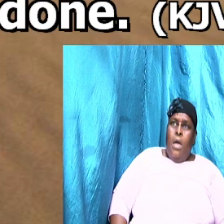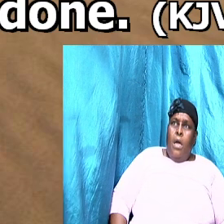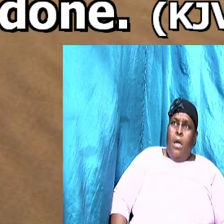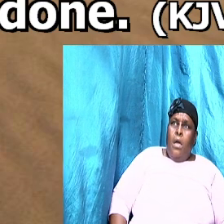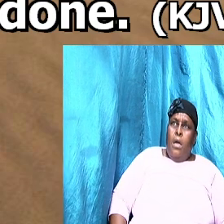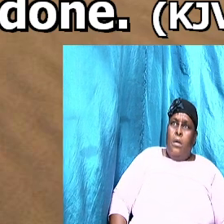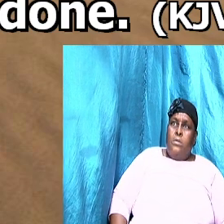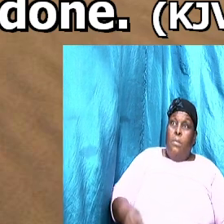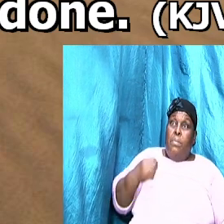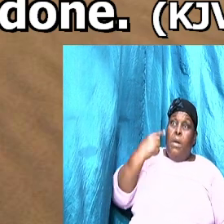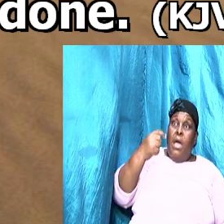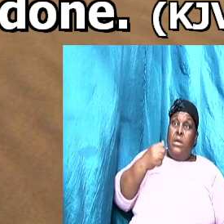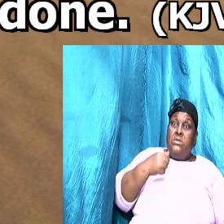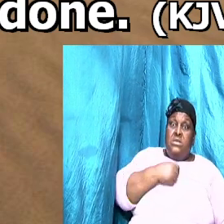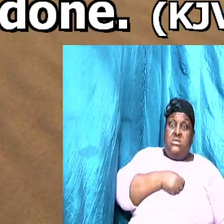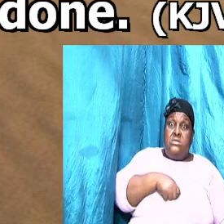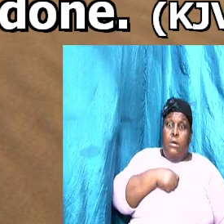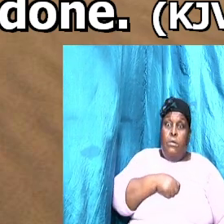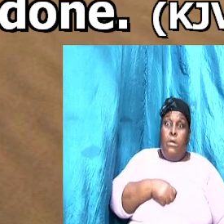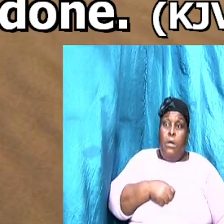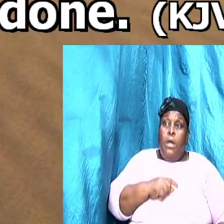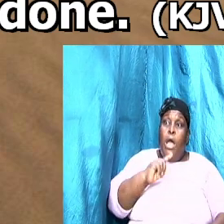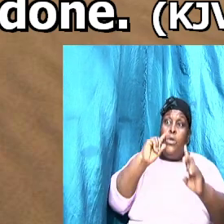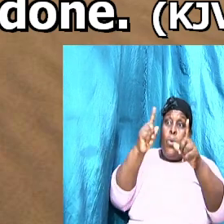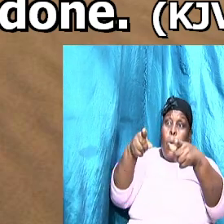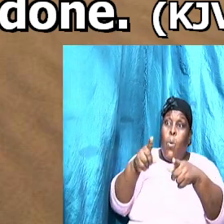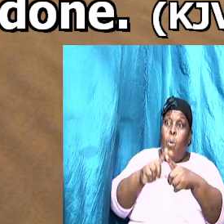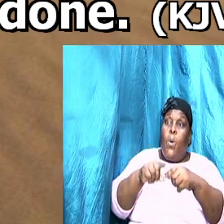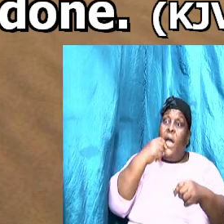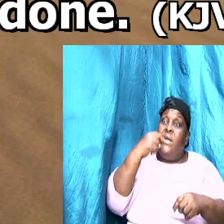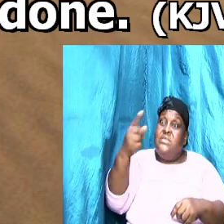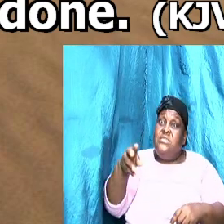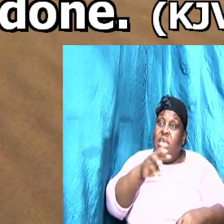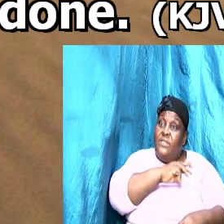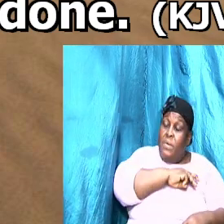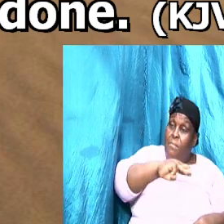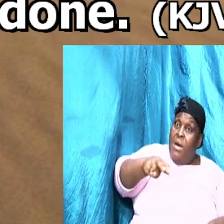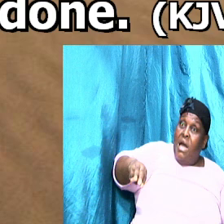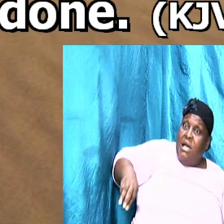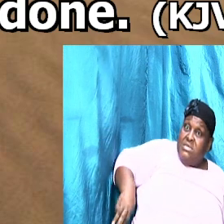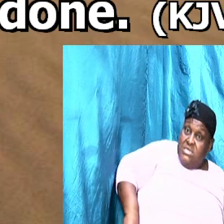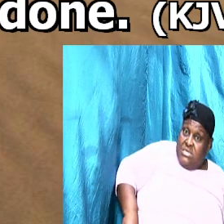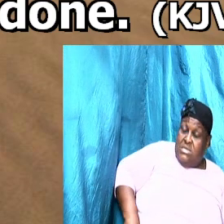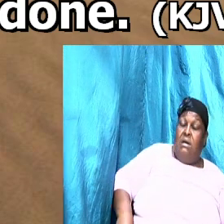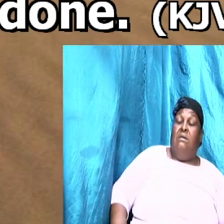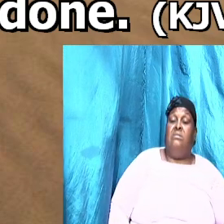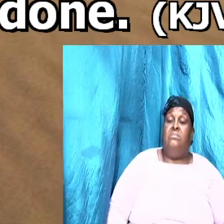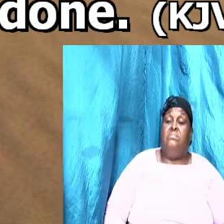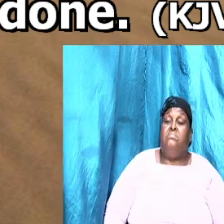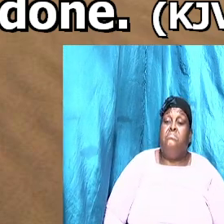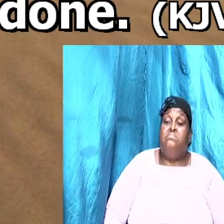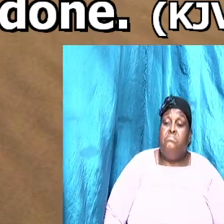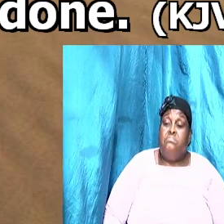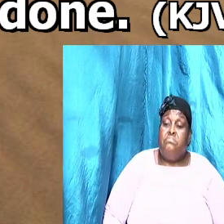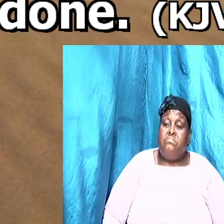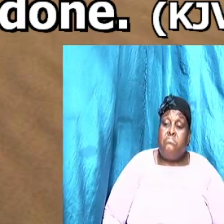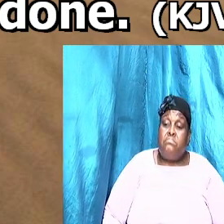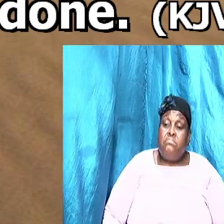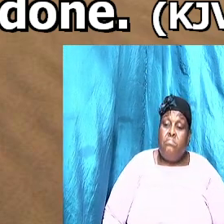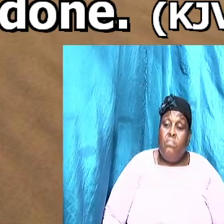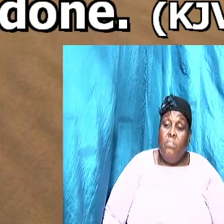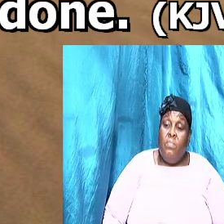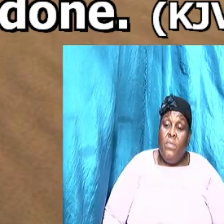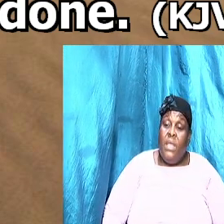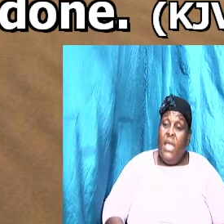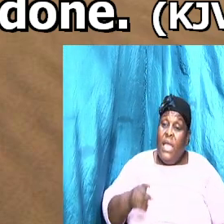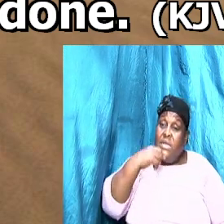and came and told unto their Lord, that's the one at the top who did lend him the big money, they told him